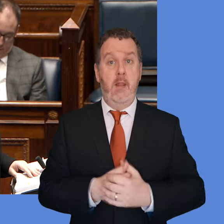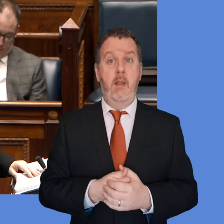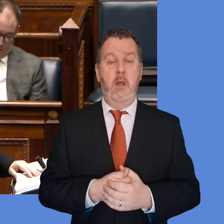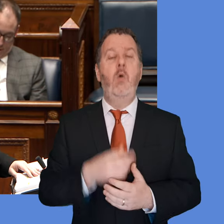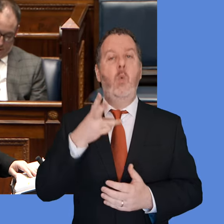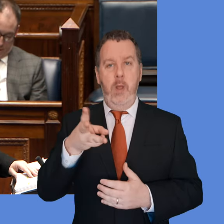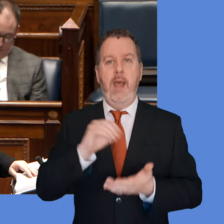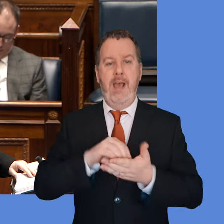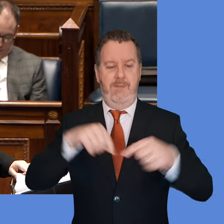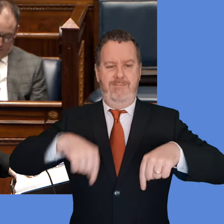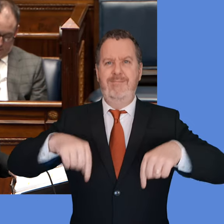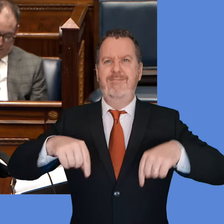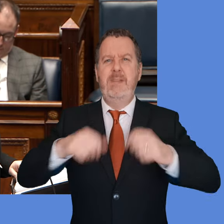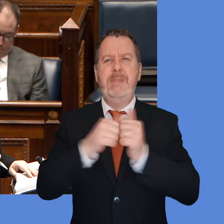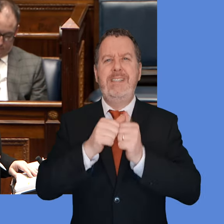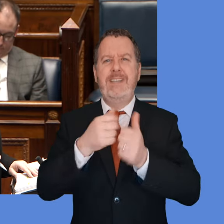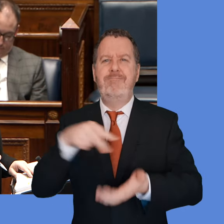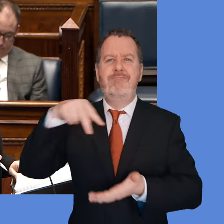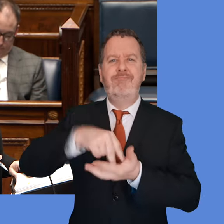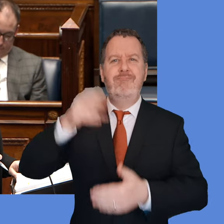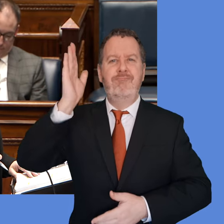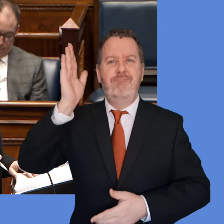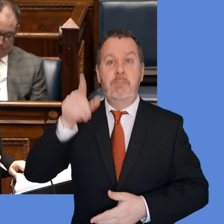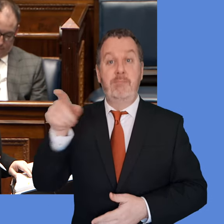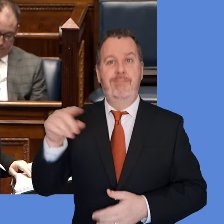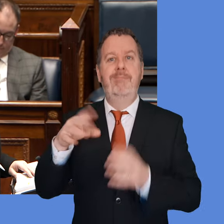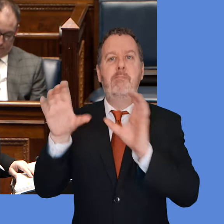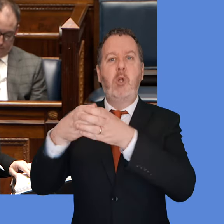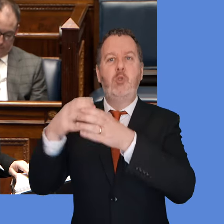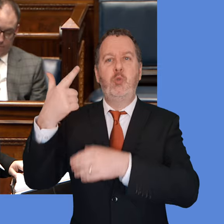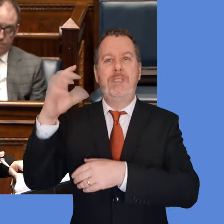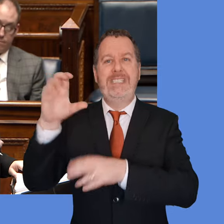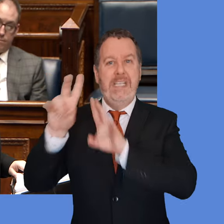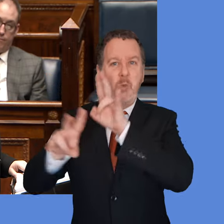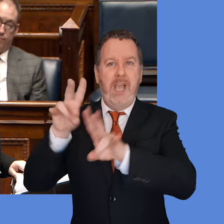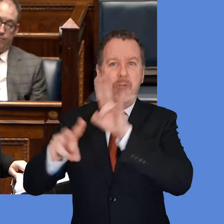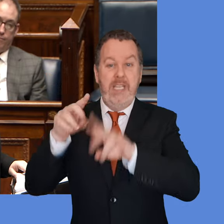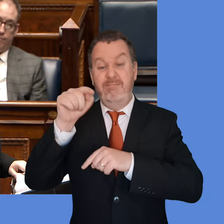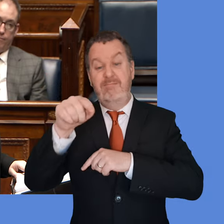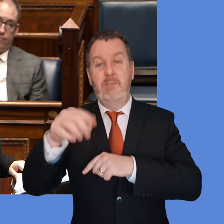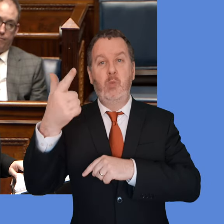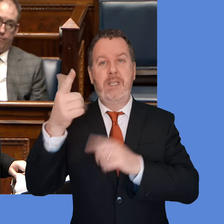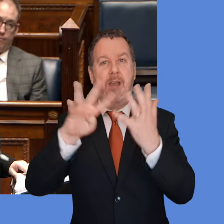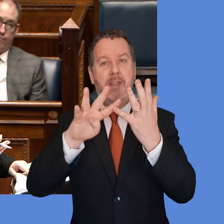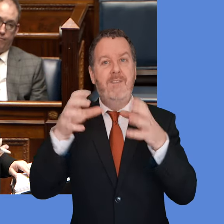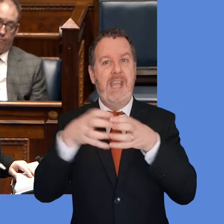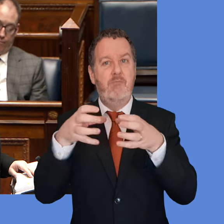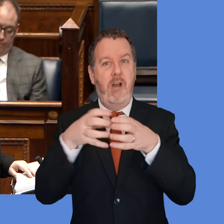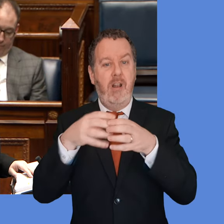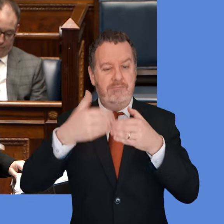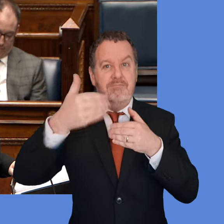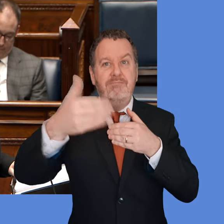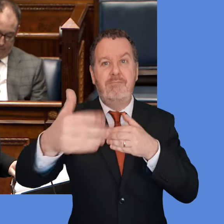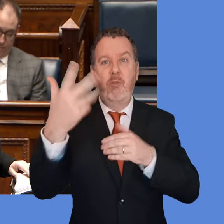hearings held here on module 2c in Belfast on the 29th of April and they're going to run for three weeks and I just think it's really